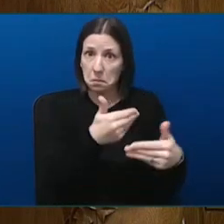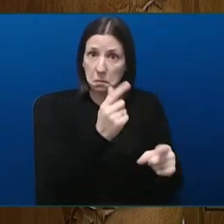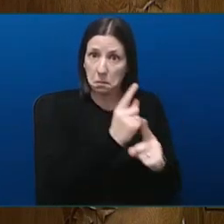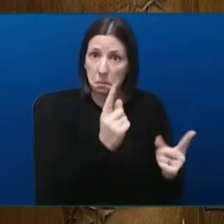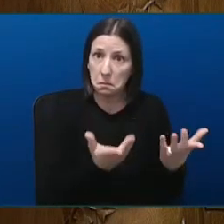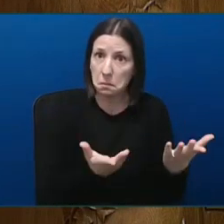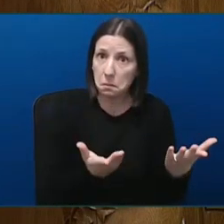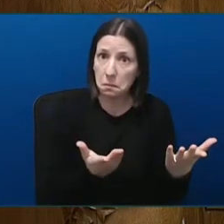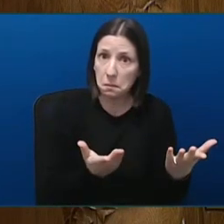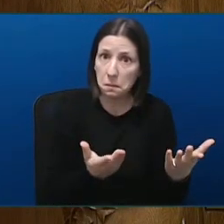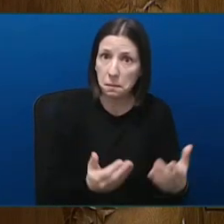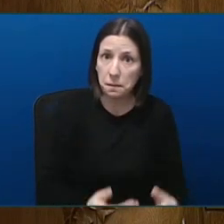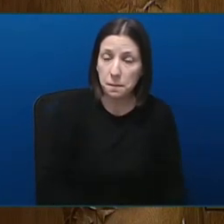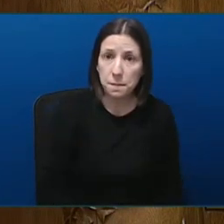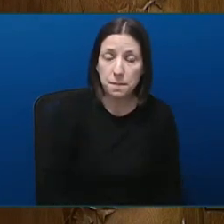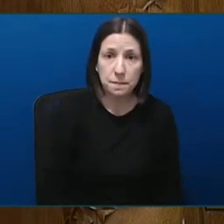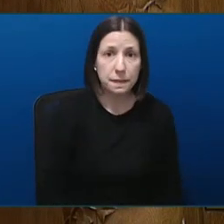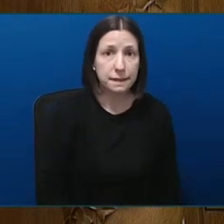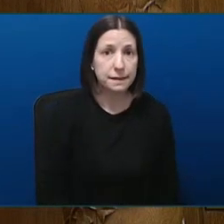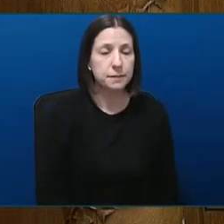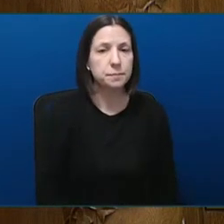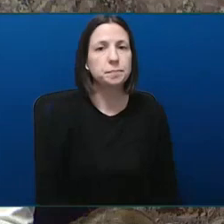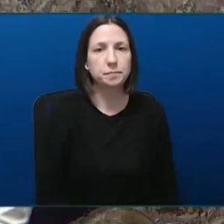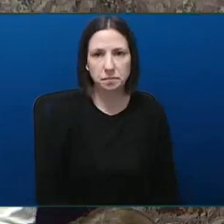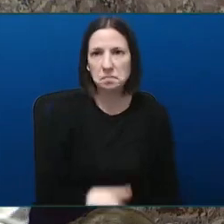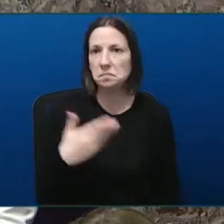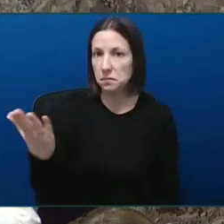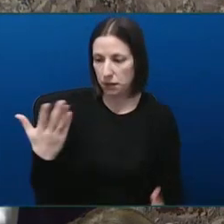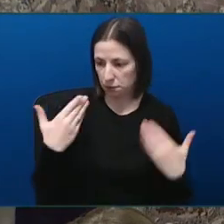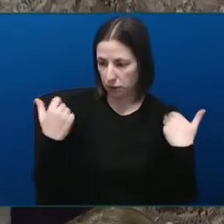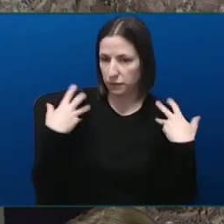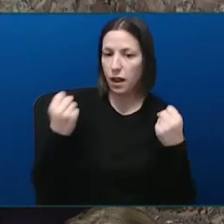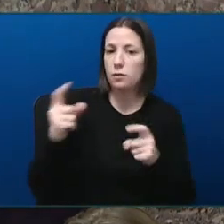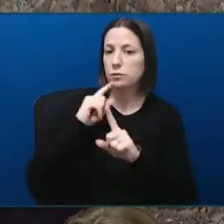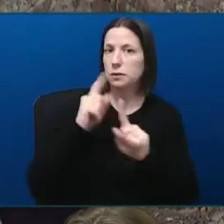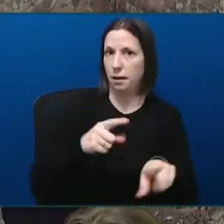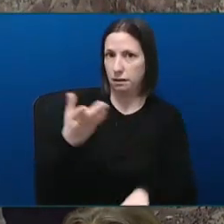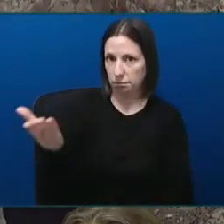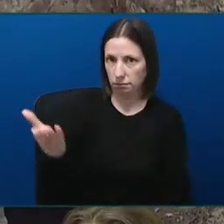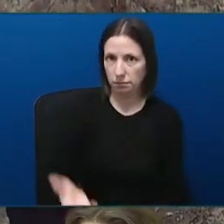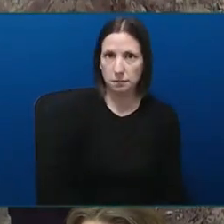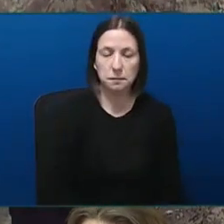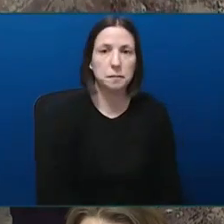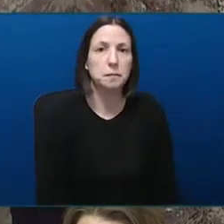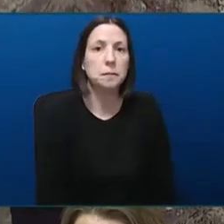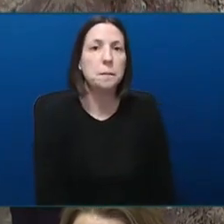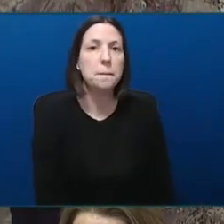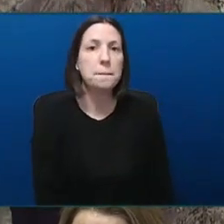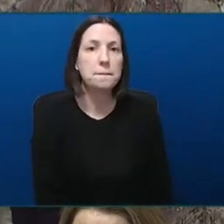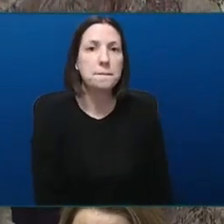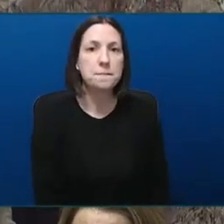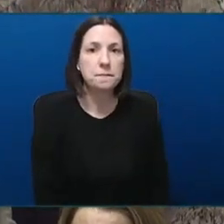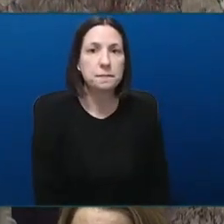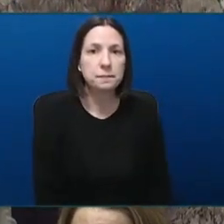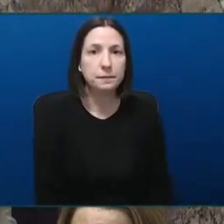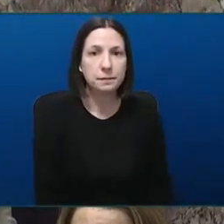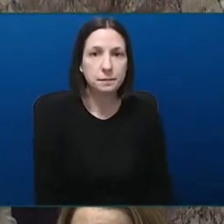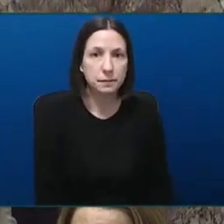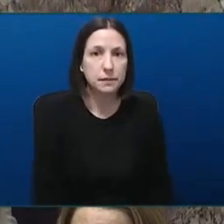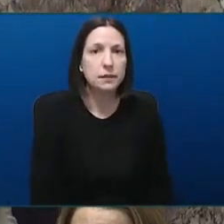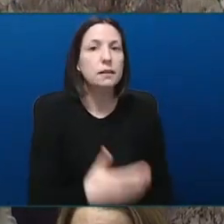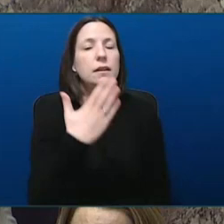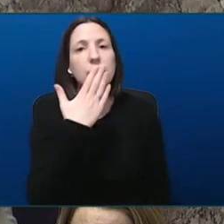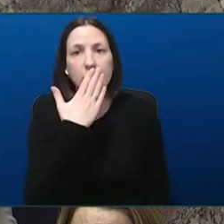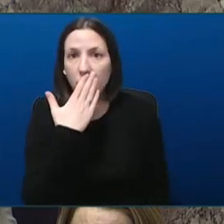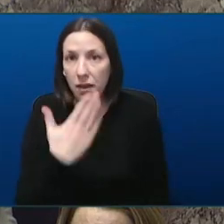you, Honourable Speaker.